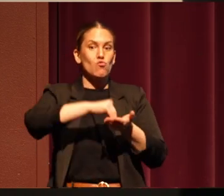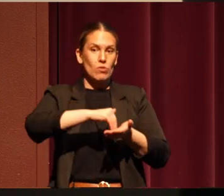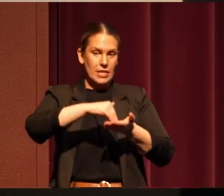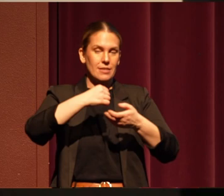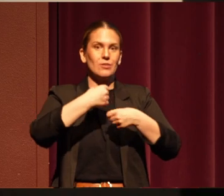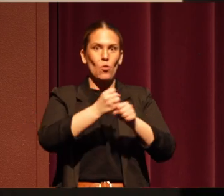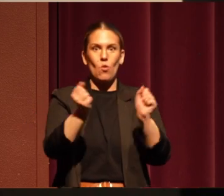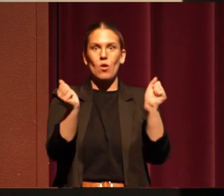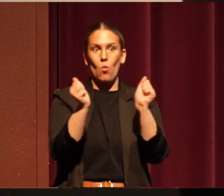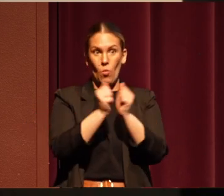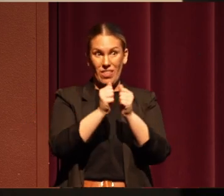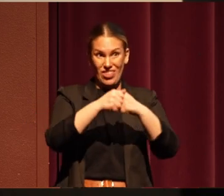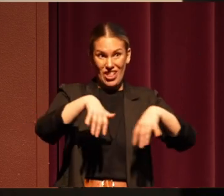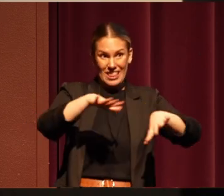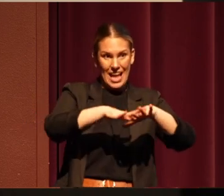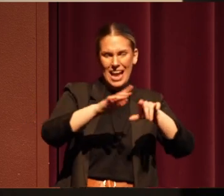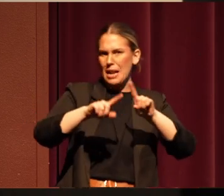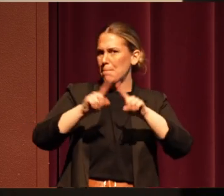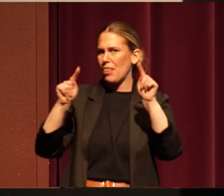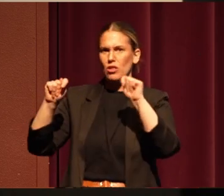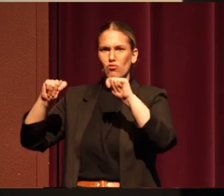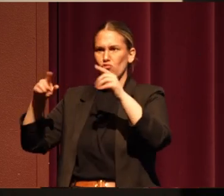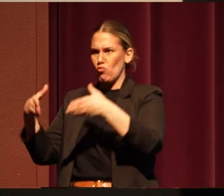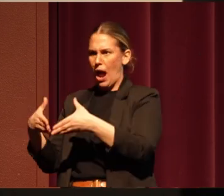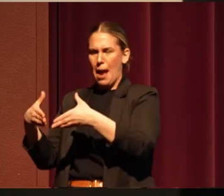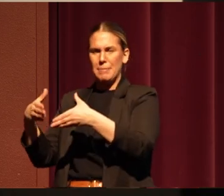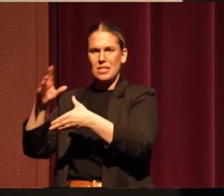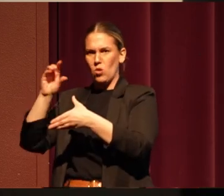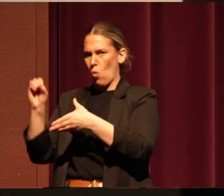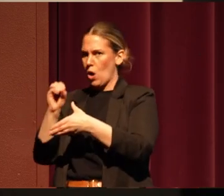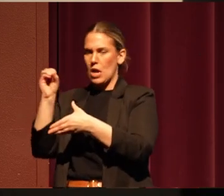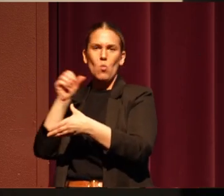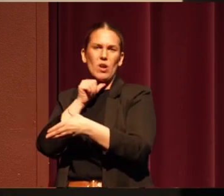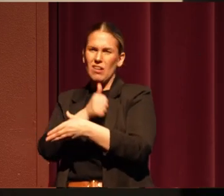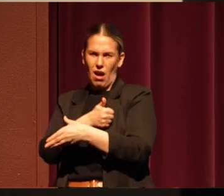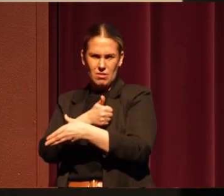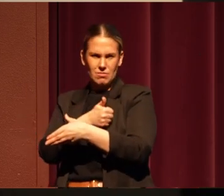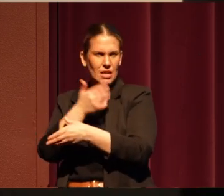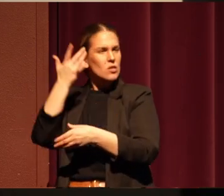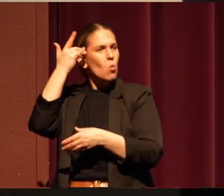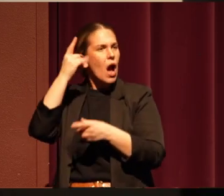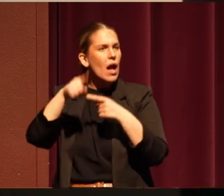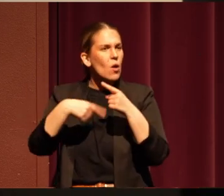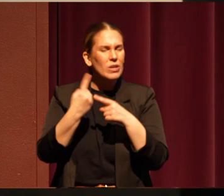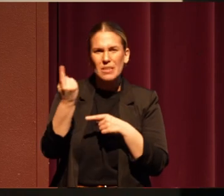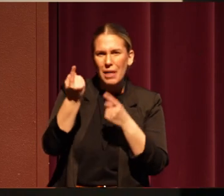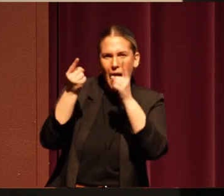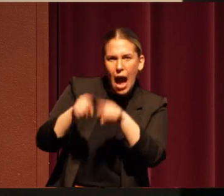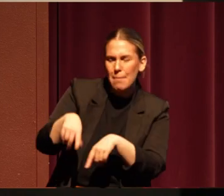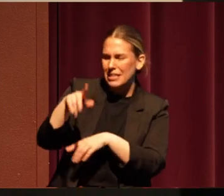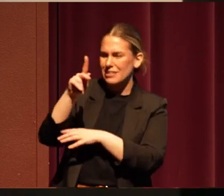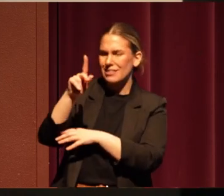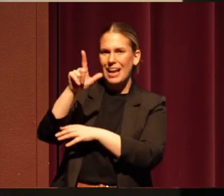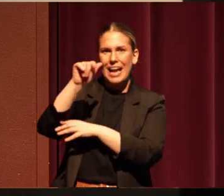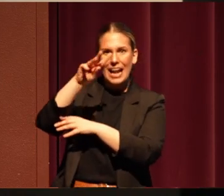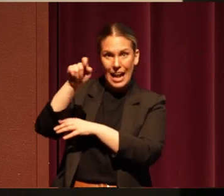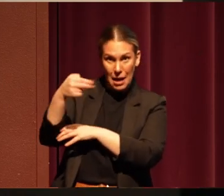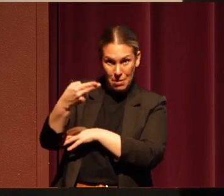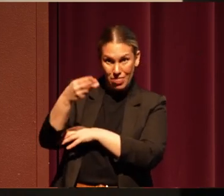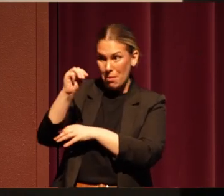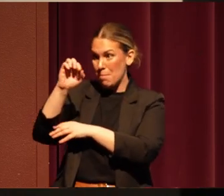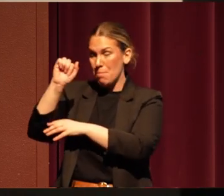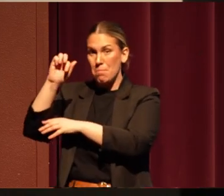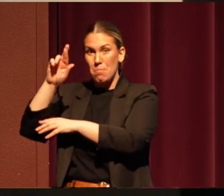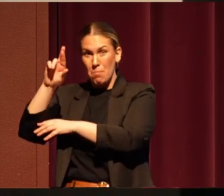Oregon were not. That's why when there's something going on at the Klamath Marsh, we can't